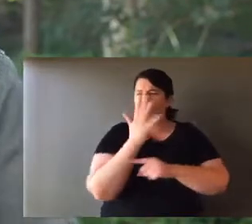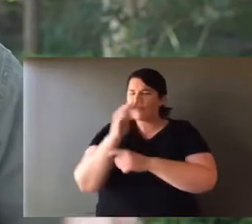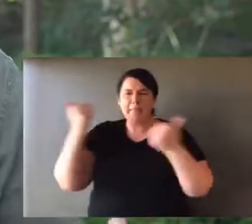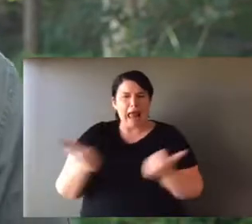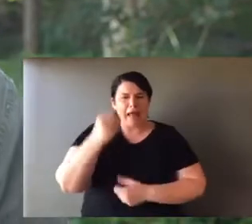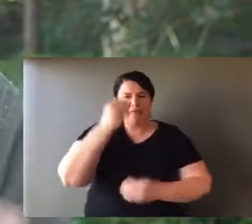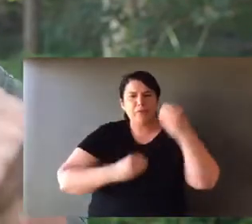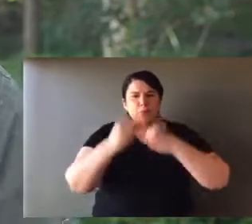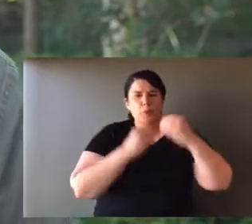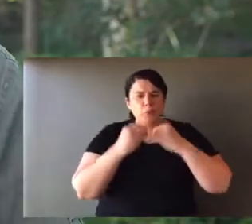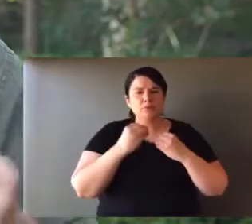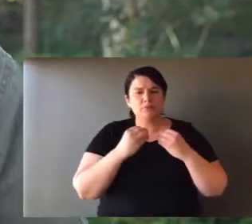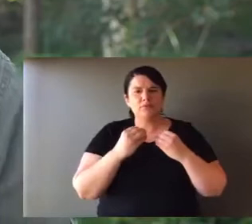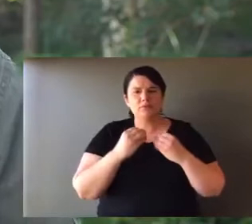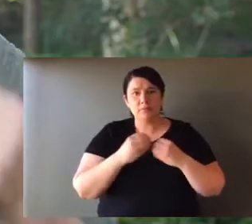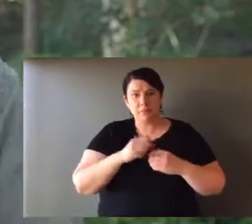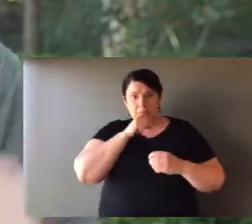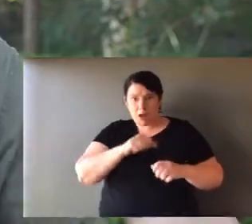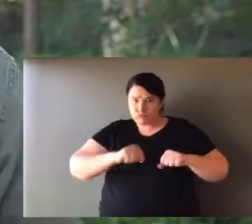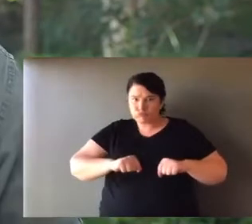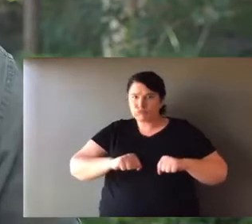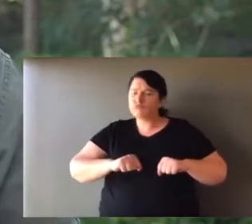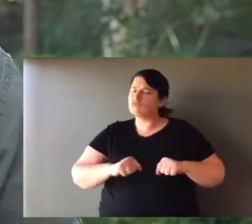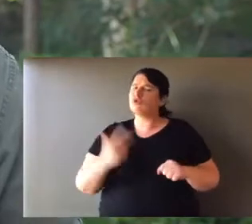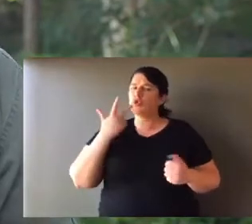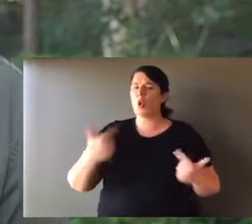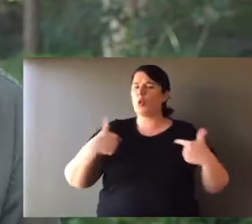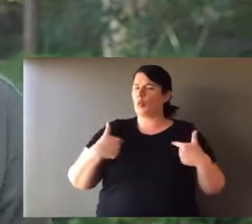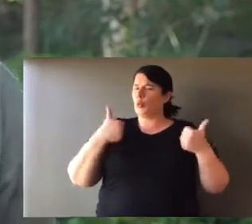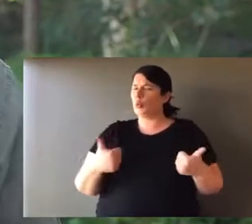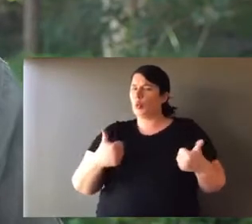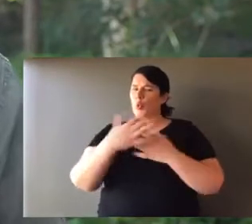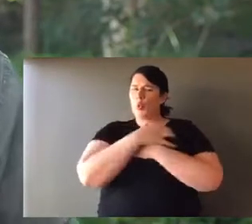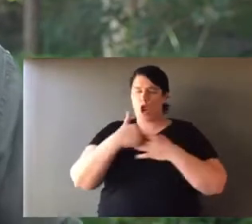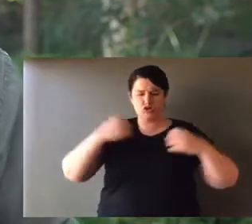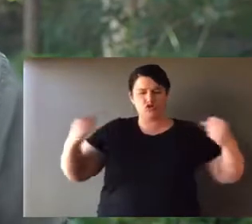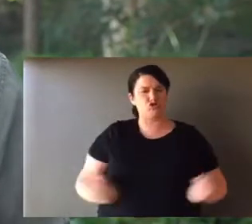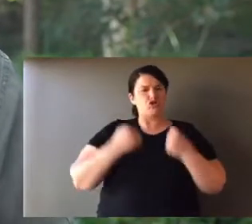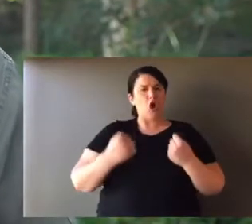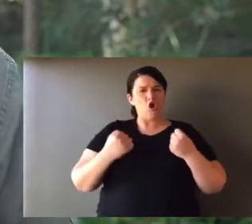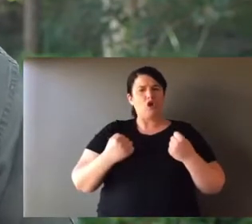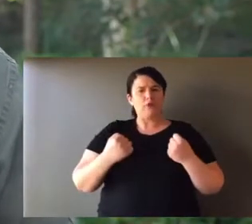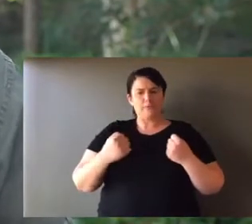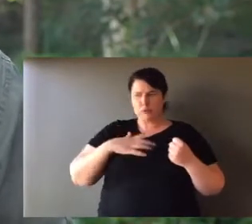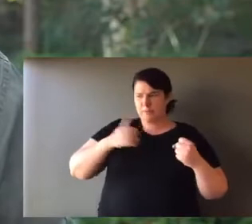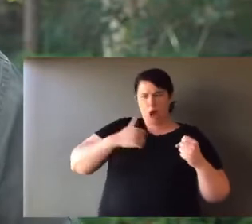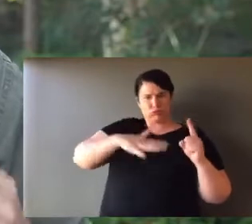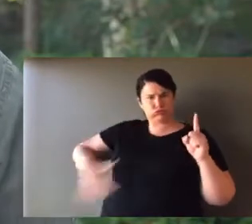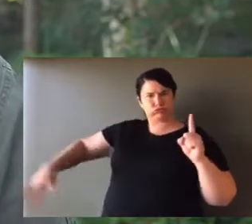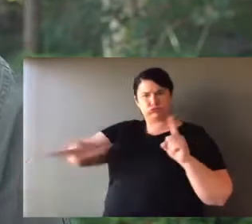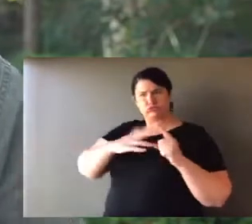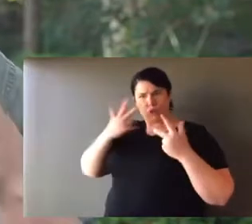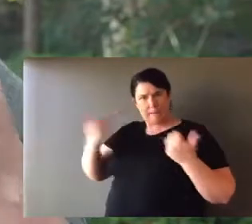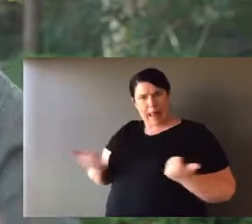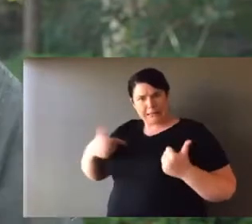will be in an area where there's really good forest, really good habitat. And the male that owns that territory, he's already proven himself. He's a